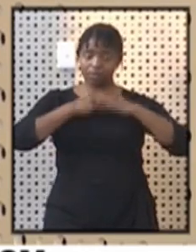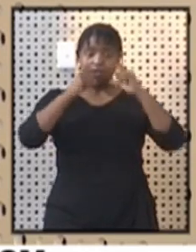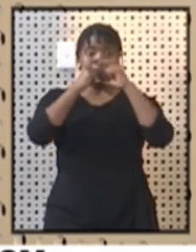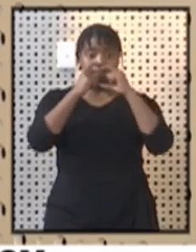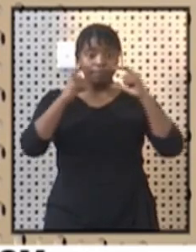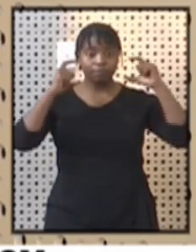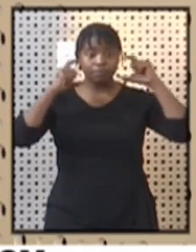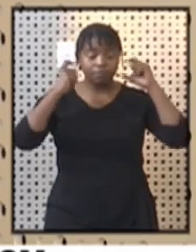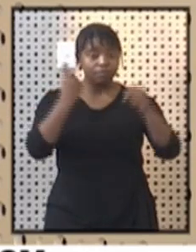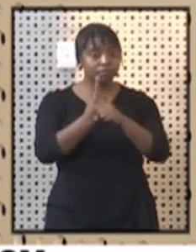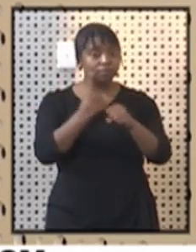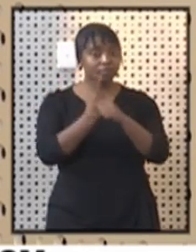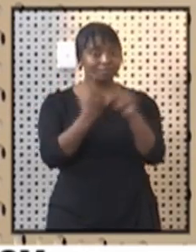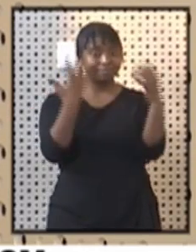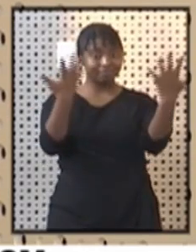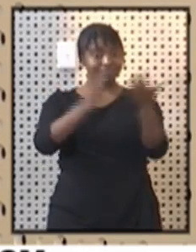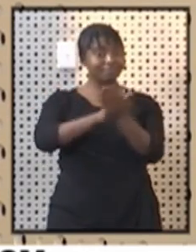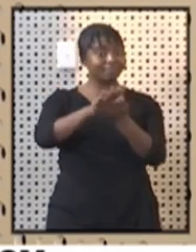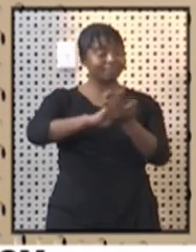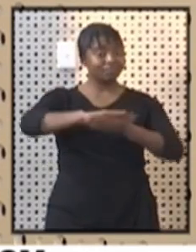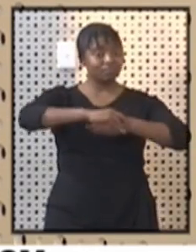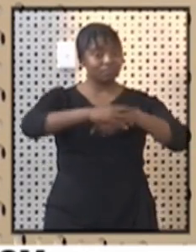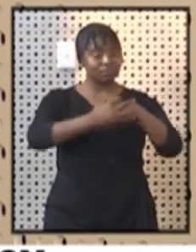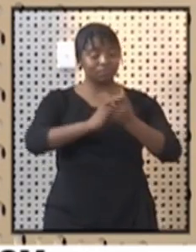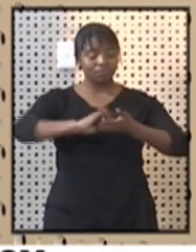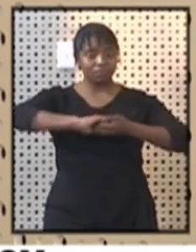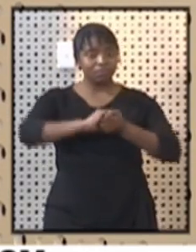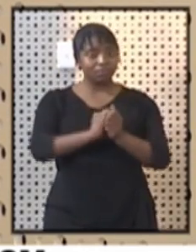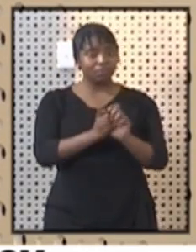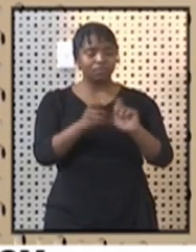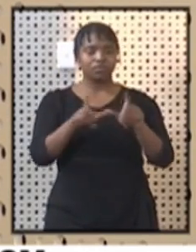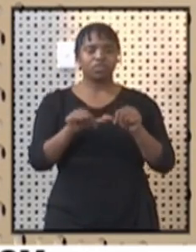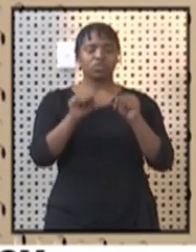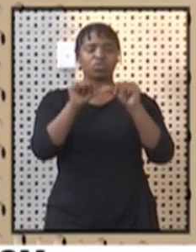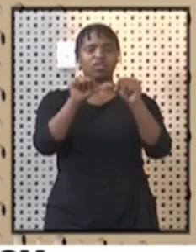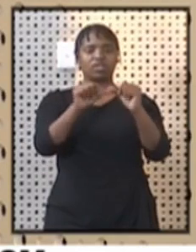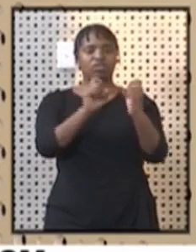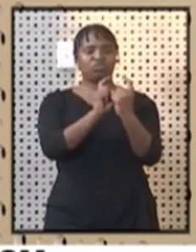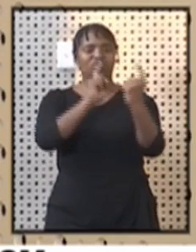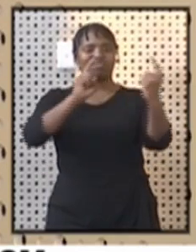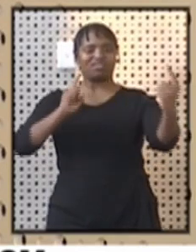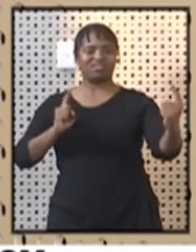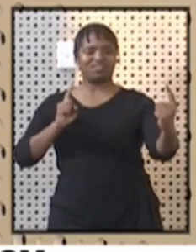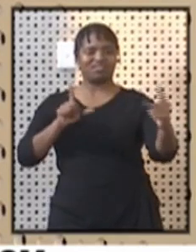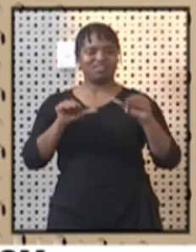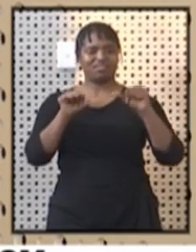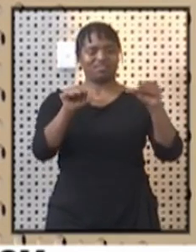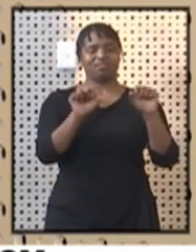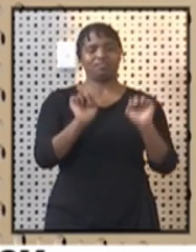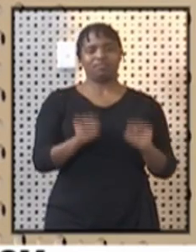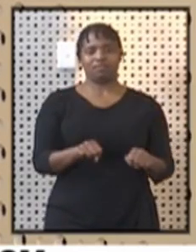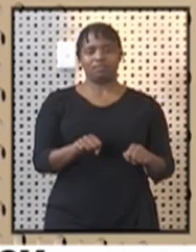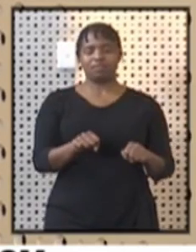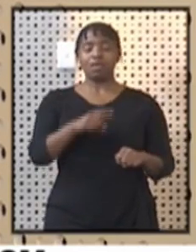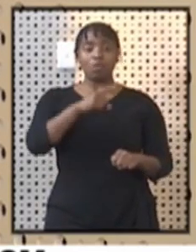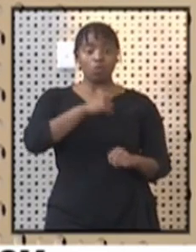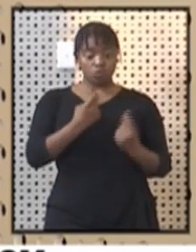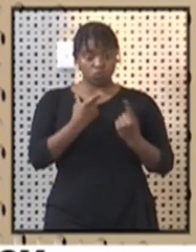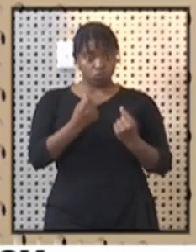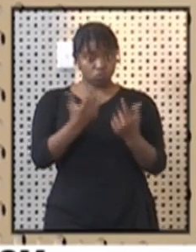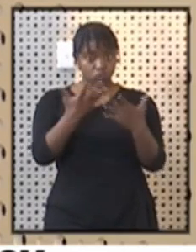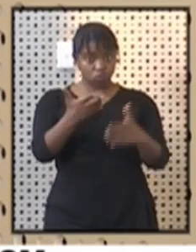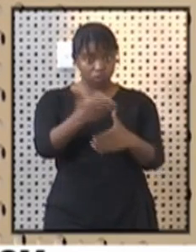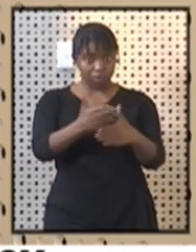masks, let's wash our hands, and let's continue to practice social distancing. In this way, as we work